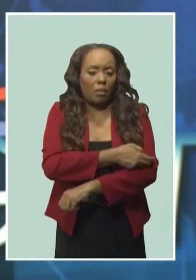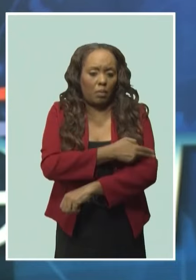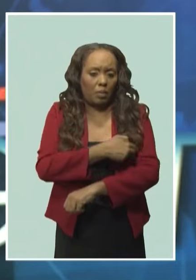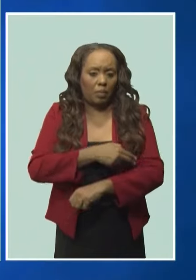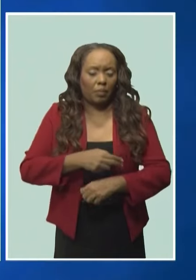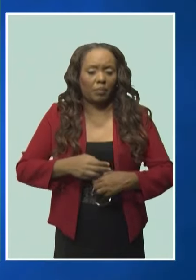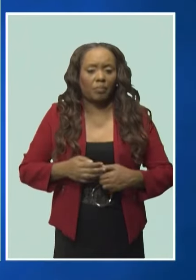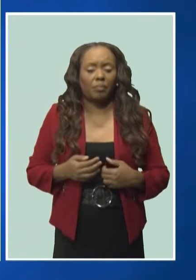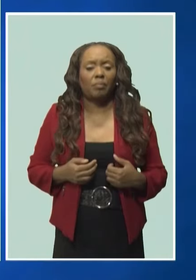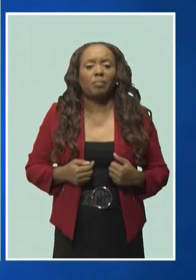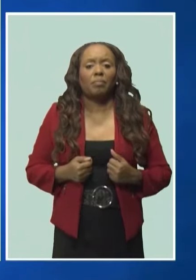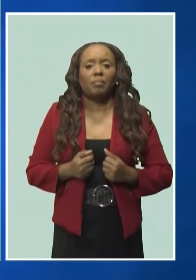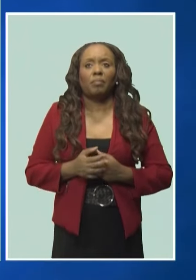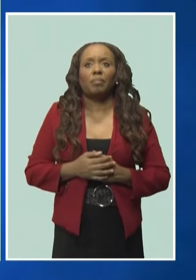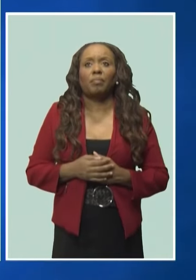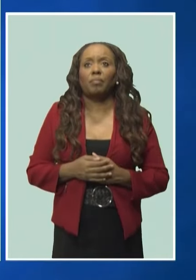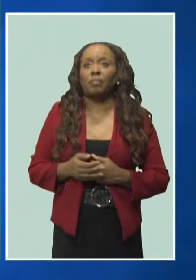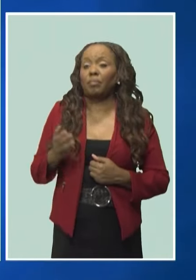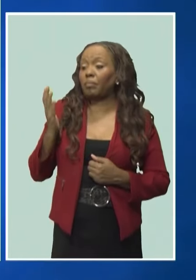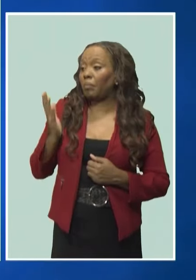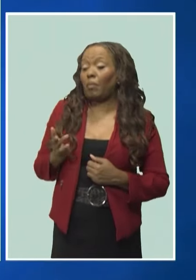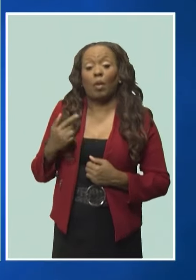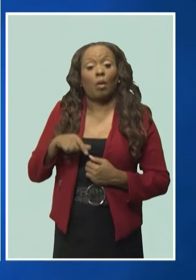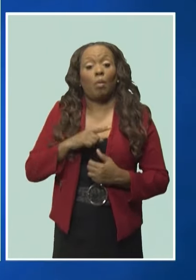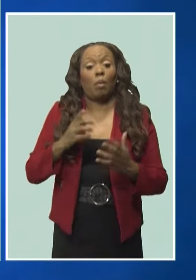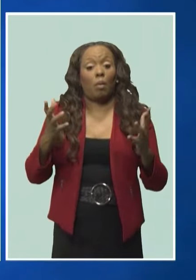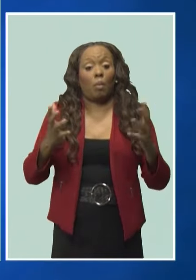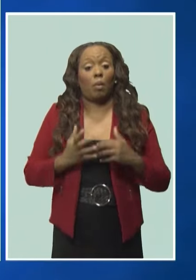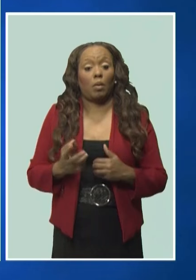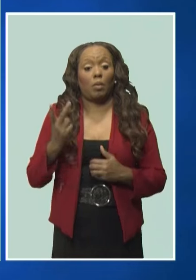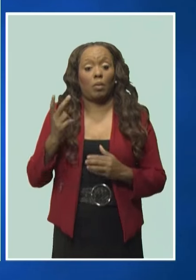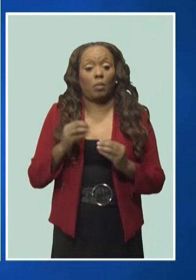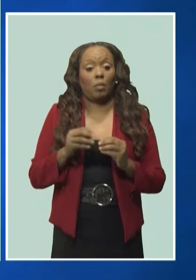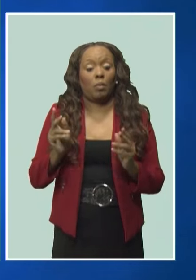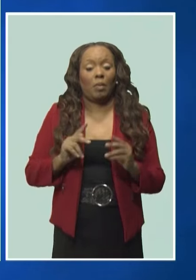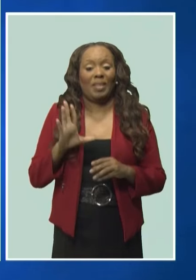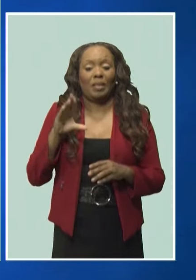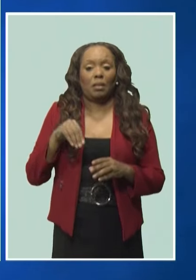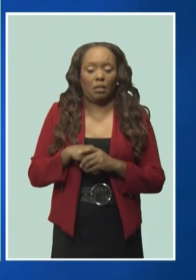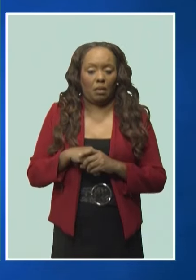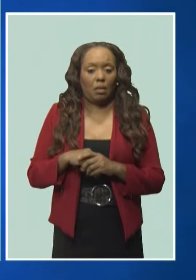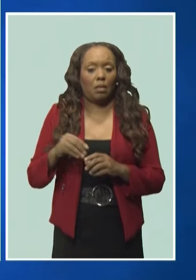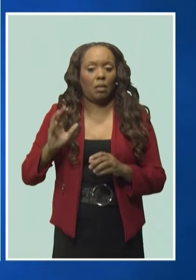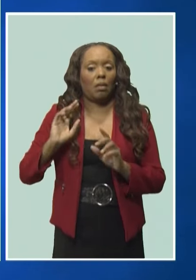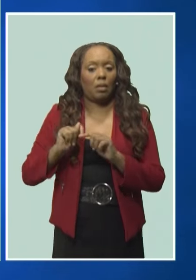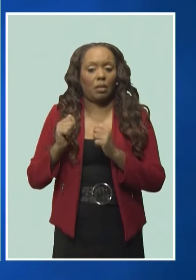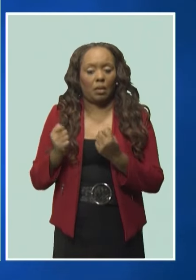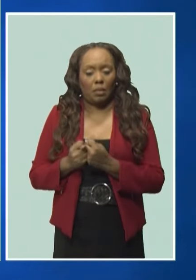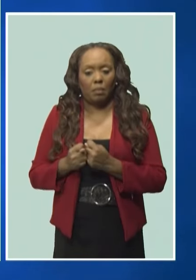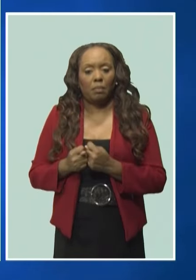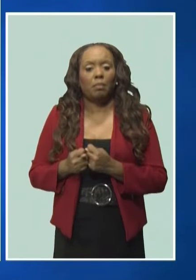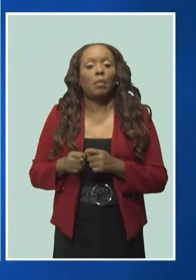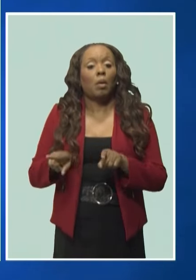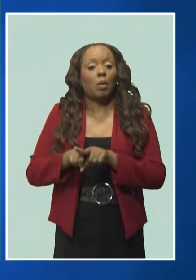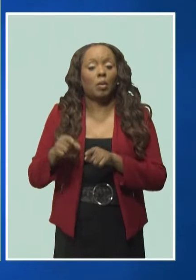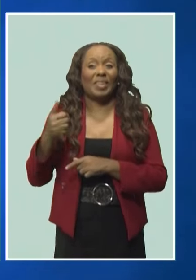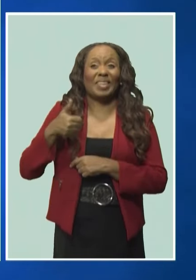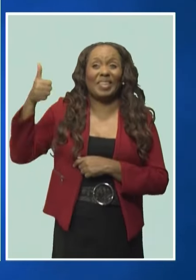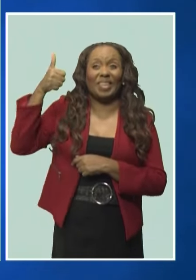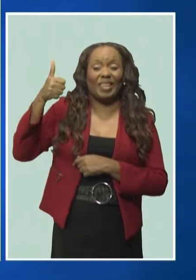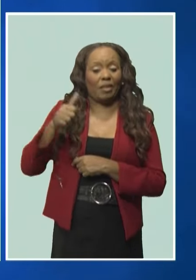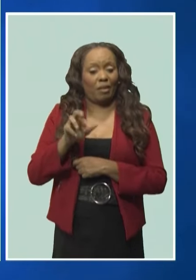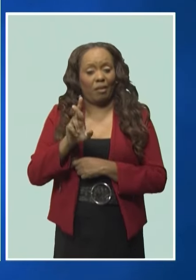So, we've requested two additional consultants to be part of our team, also senior registrars, which will give us more